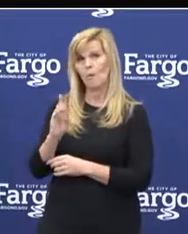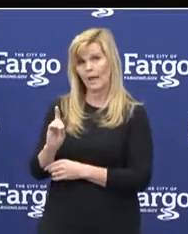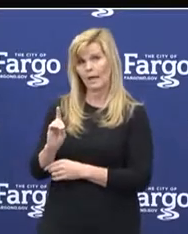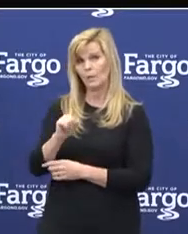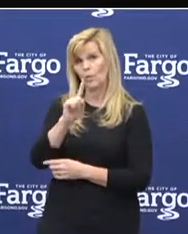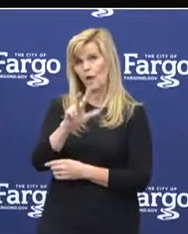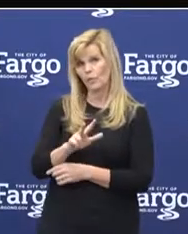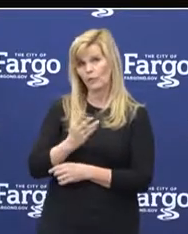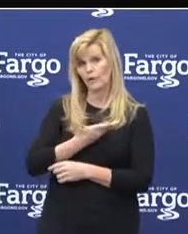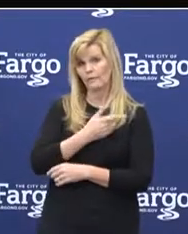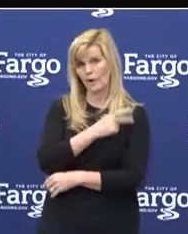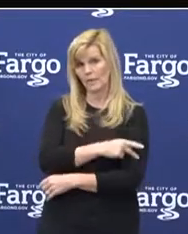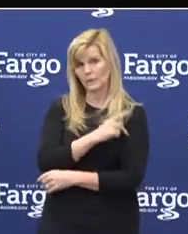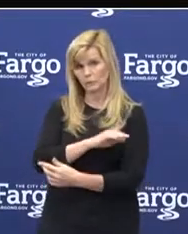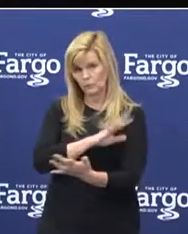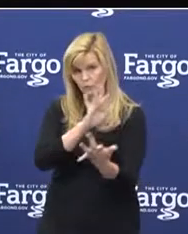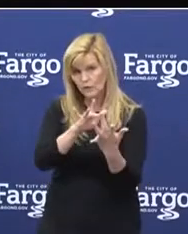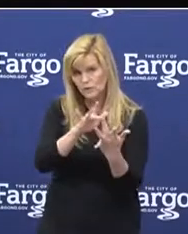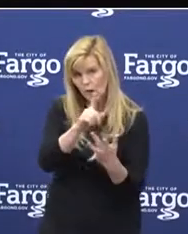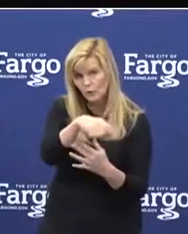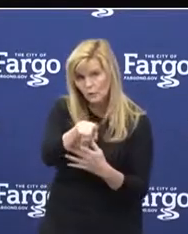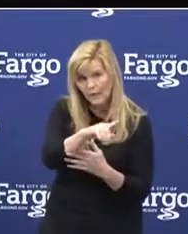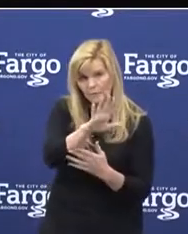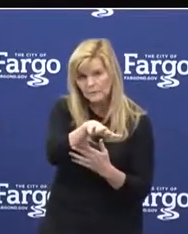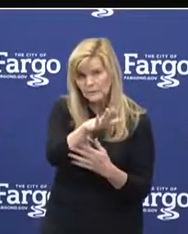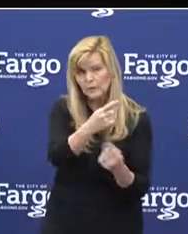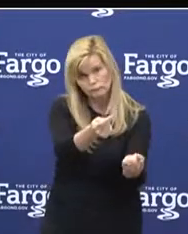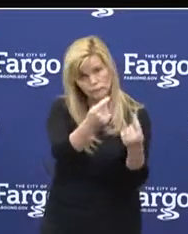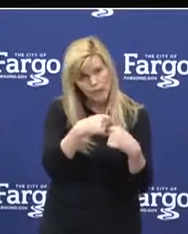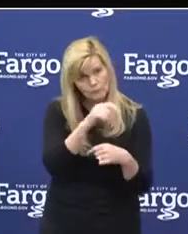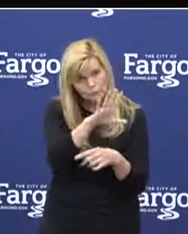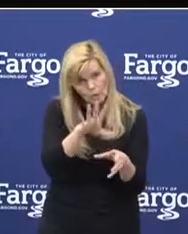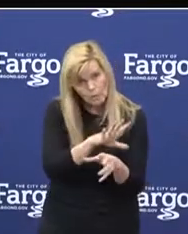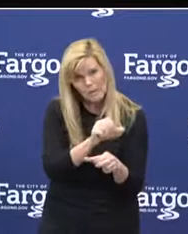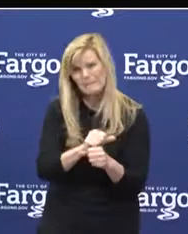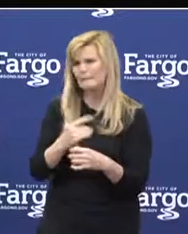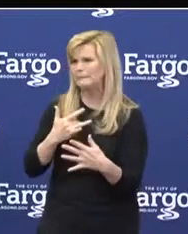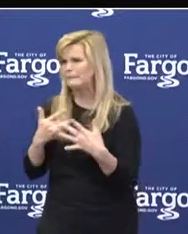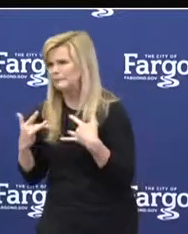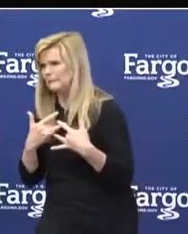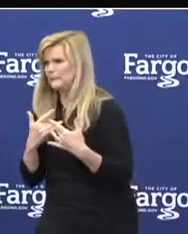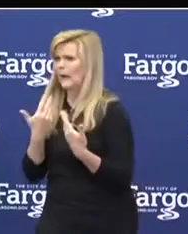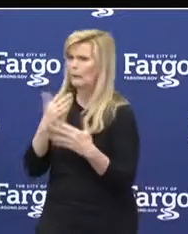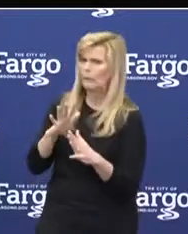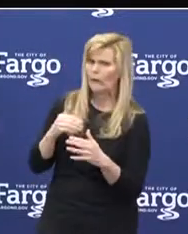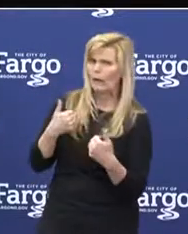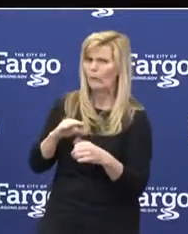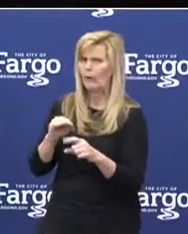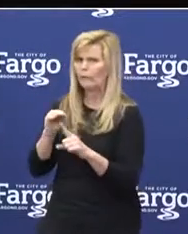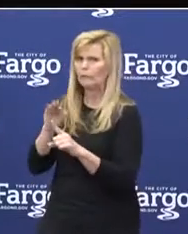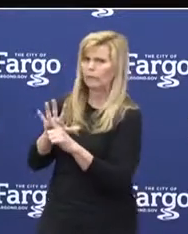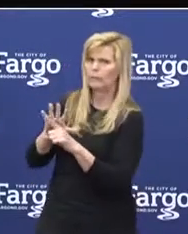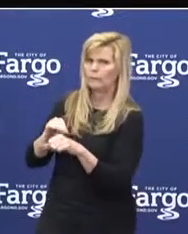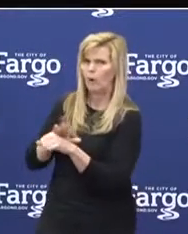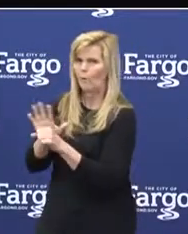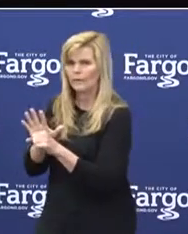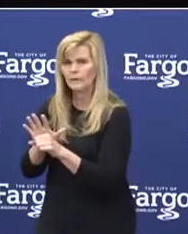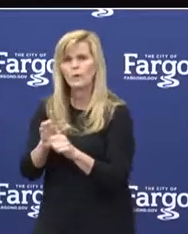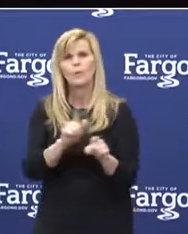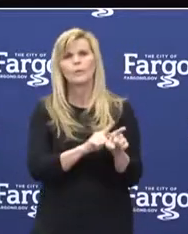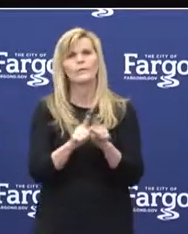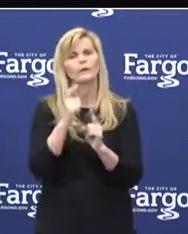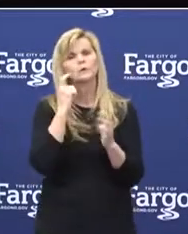third of our patients, when we're reaching out to them, have concerns about coming in. We've also recognized or been hearing